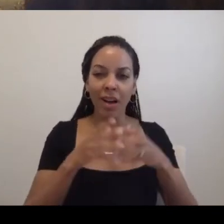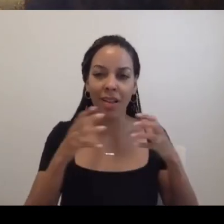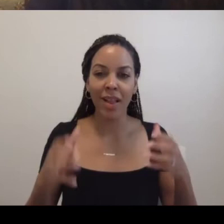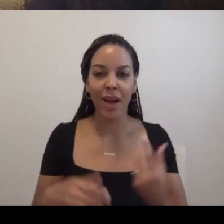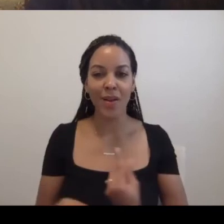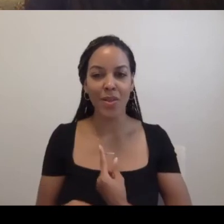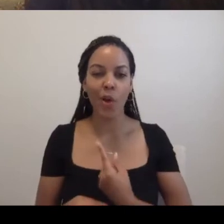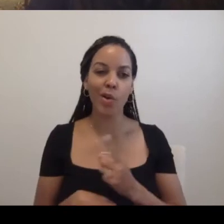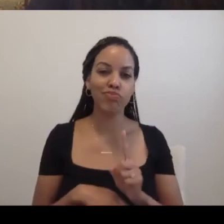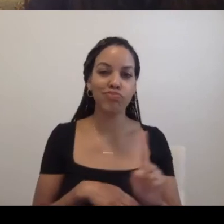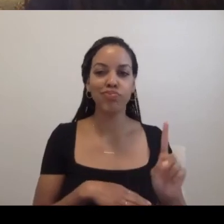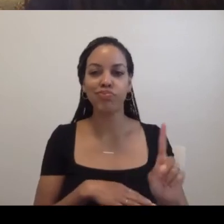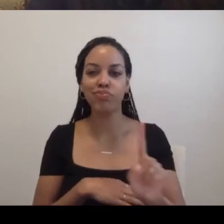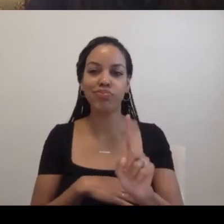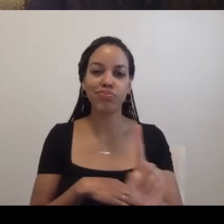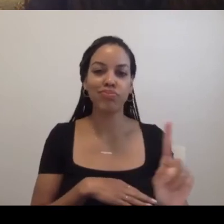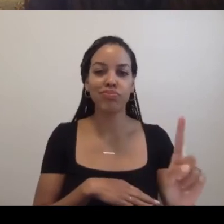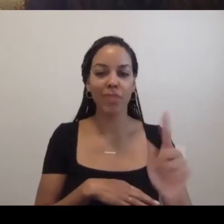that time as well.